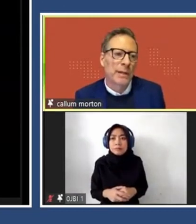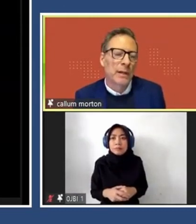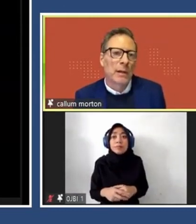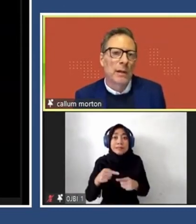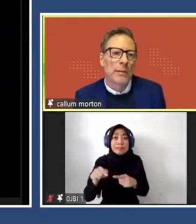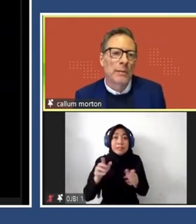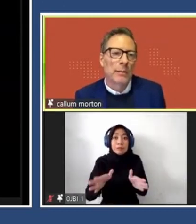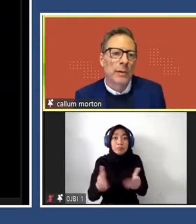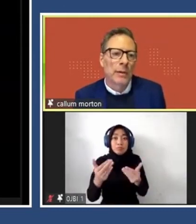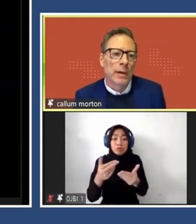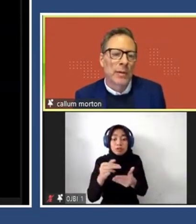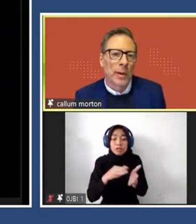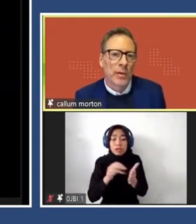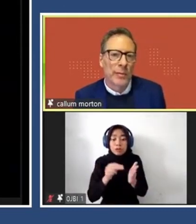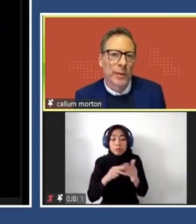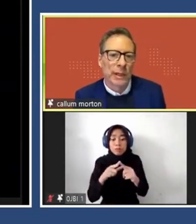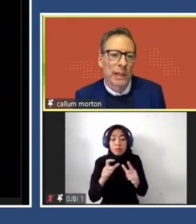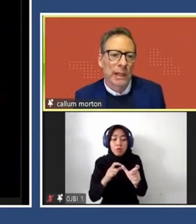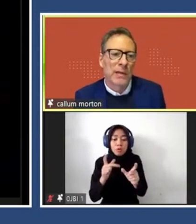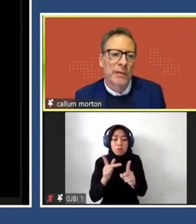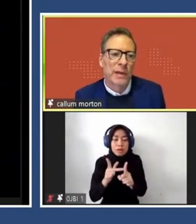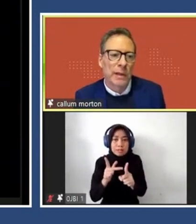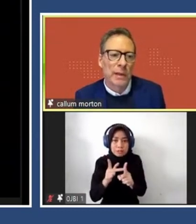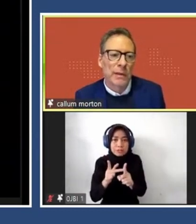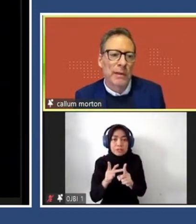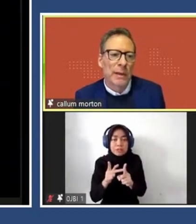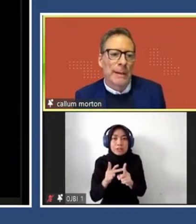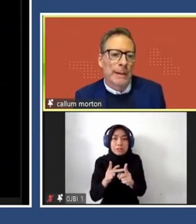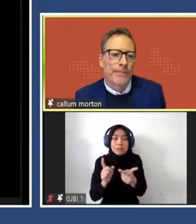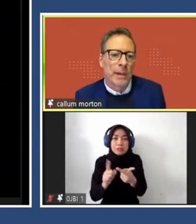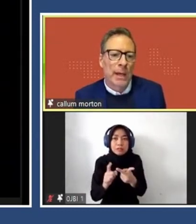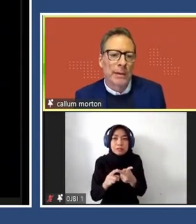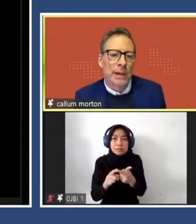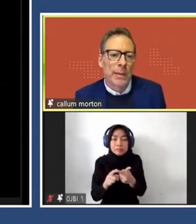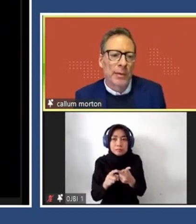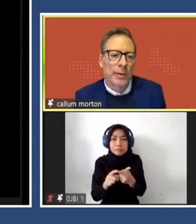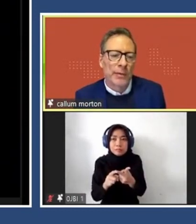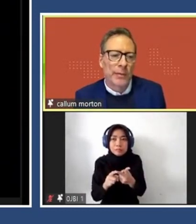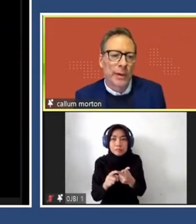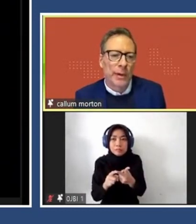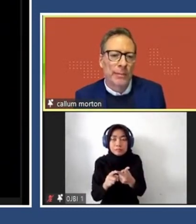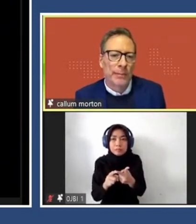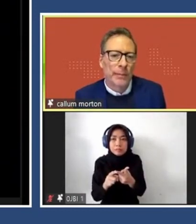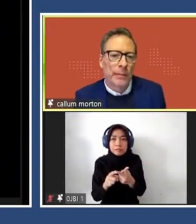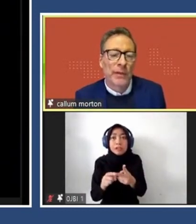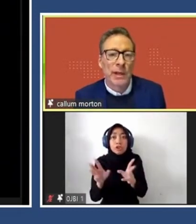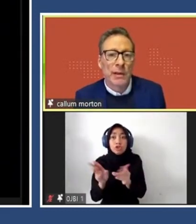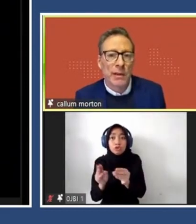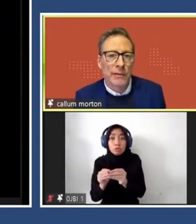Monash, there have been, you know, an explosion of building in the last 15 years. And a number of